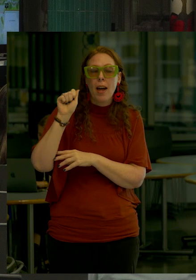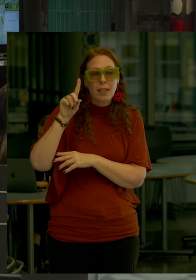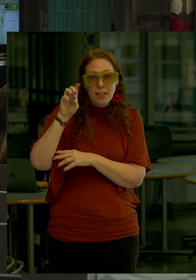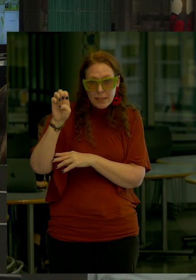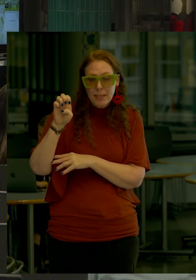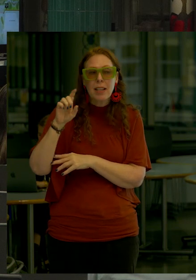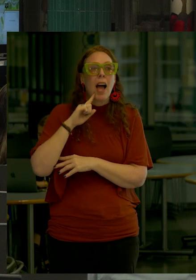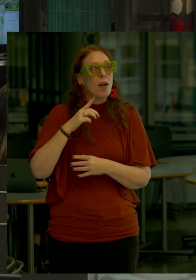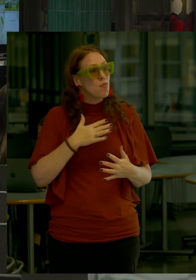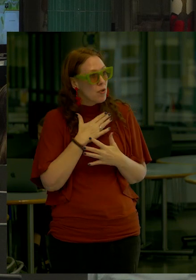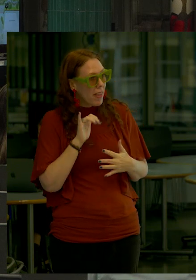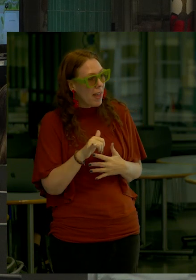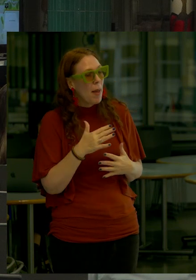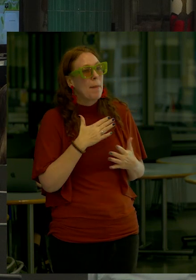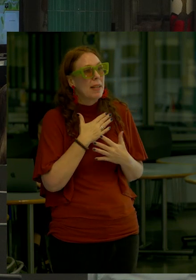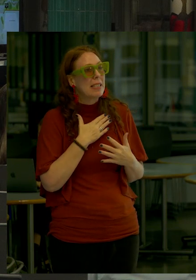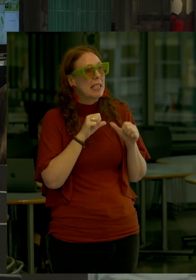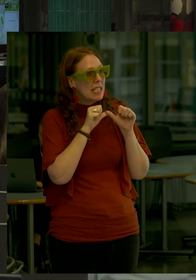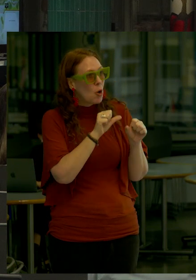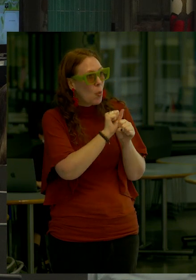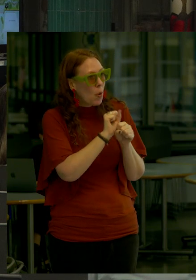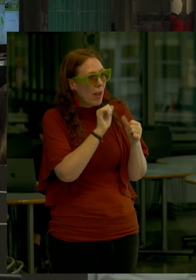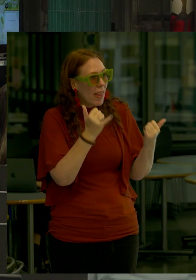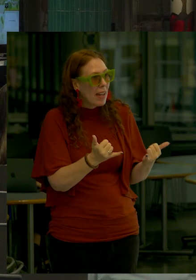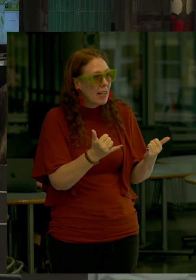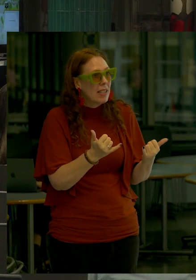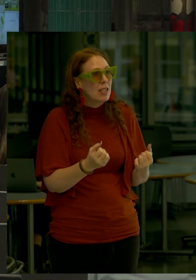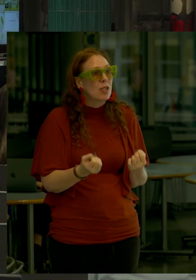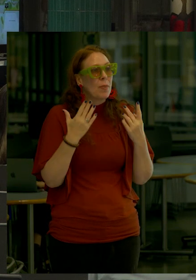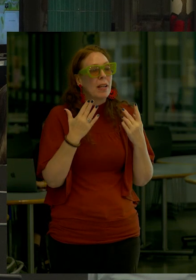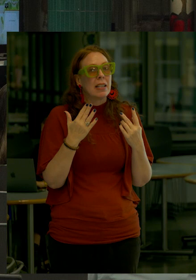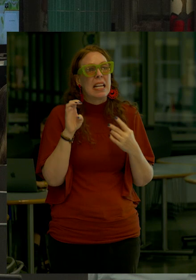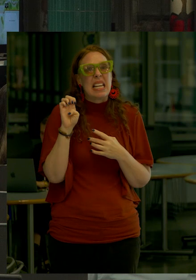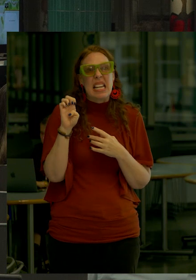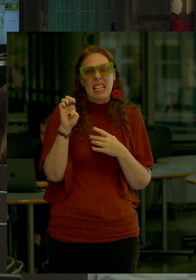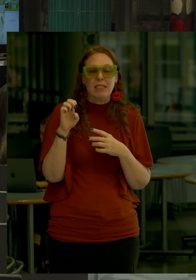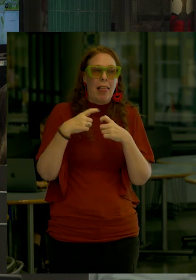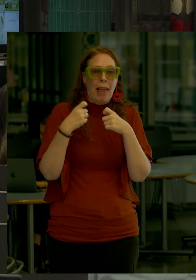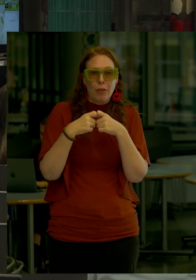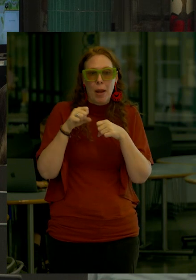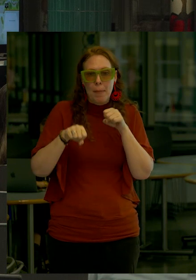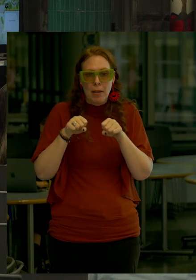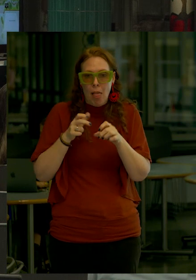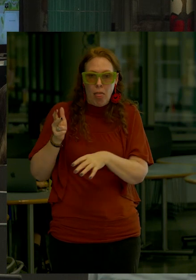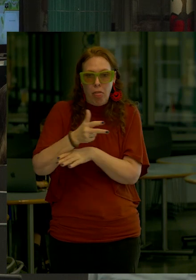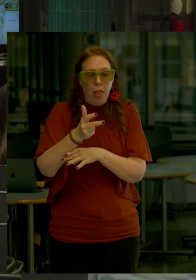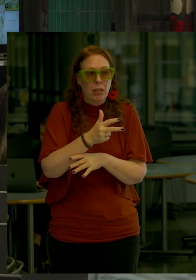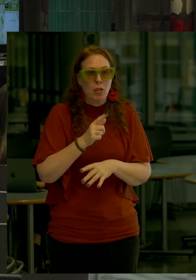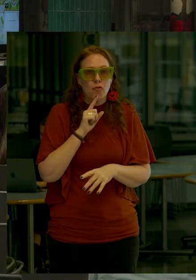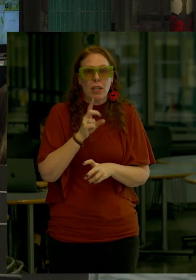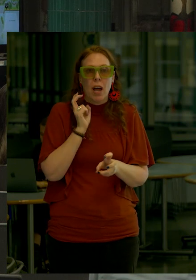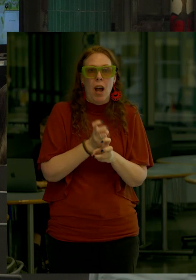please continue to work on that Because now there are so many e-bikes as well They are trying to get by It's